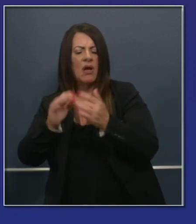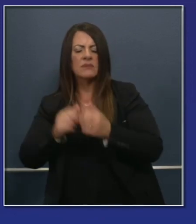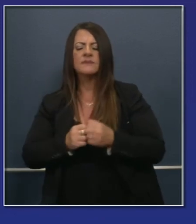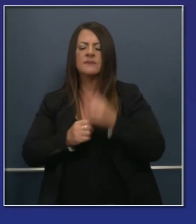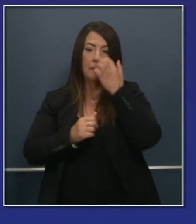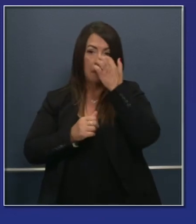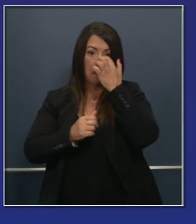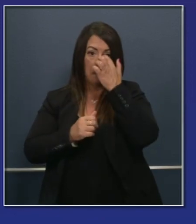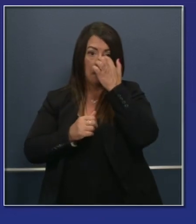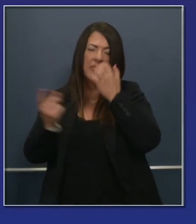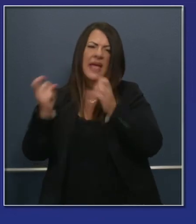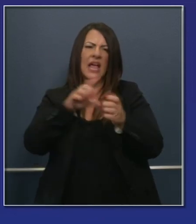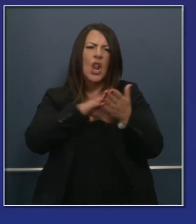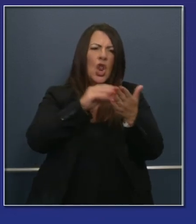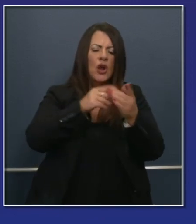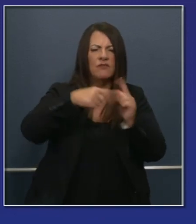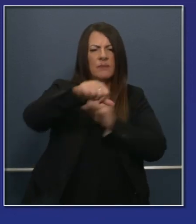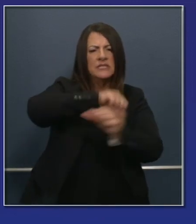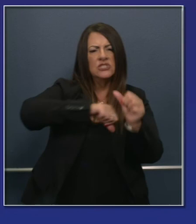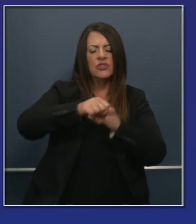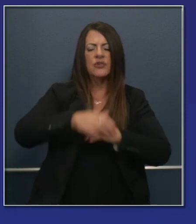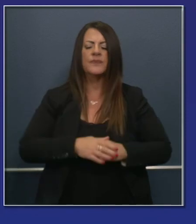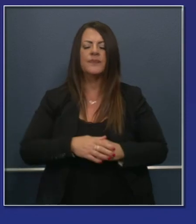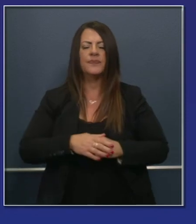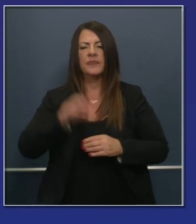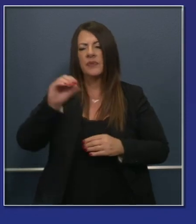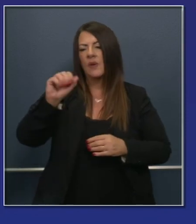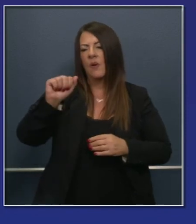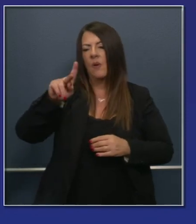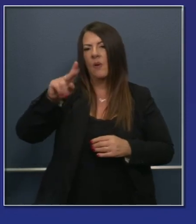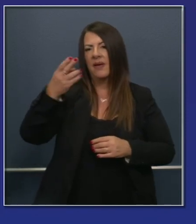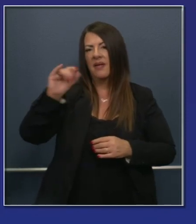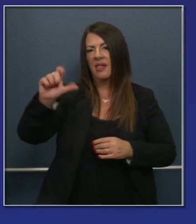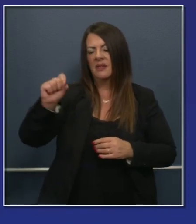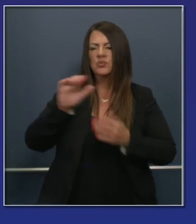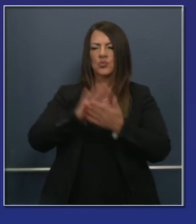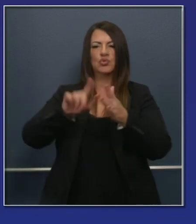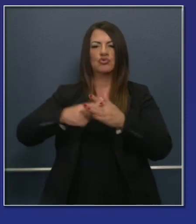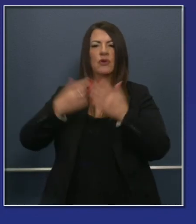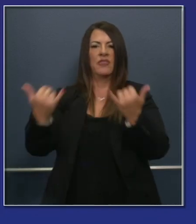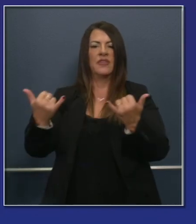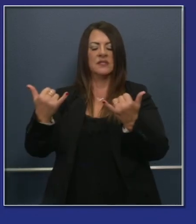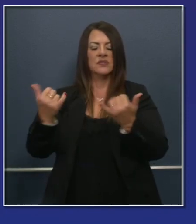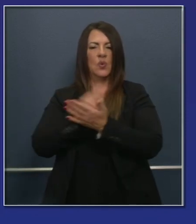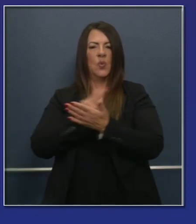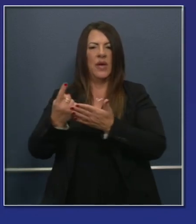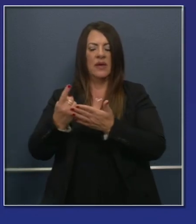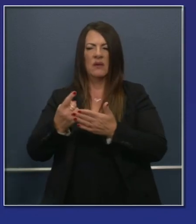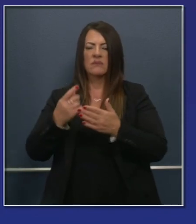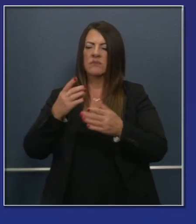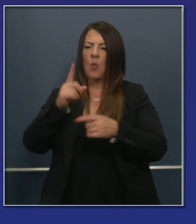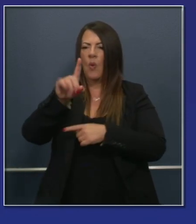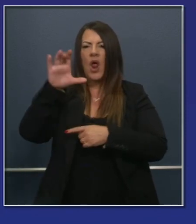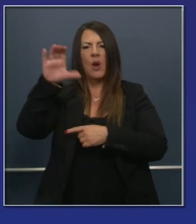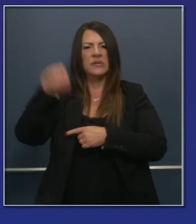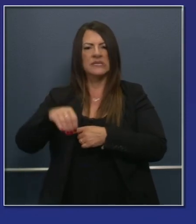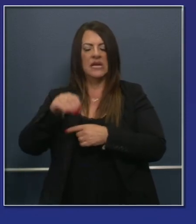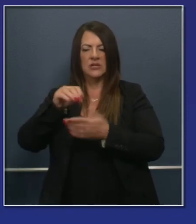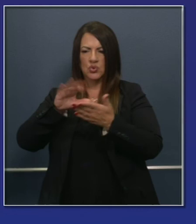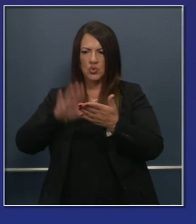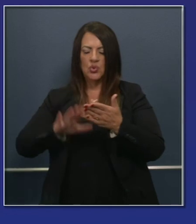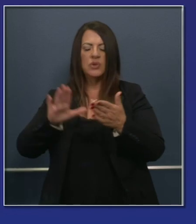approaches. In Elk Hills, schools started this week. 100% of students were connected and in attendance